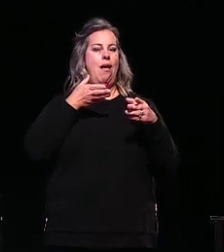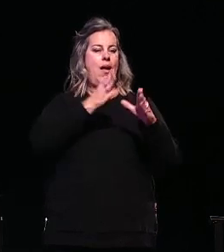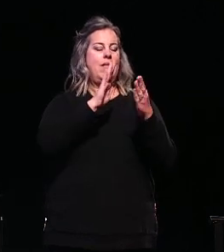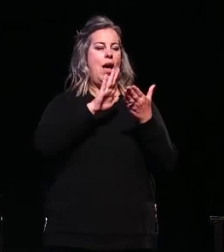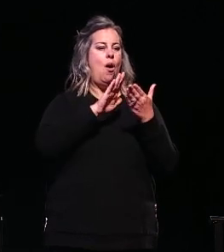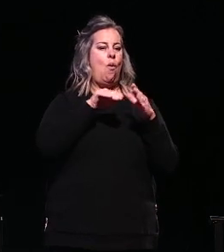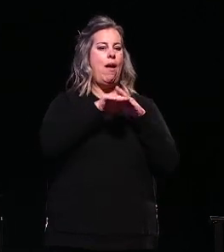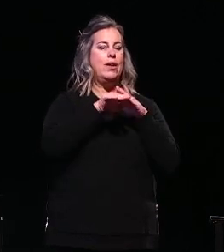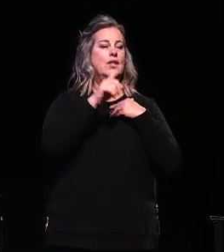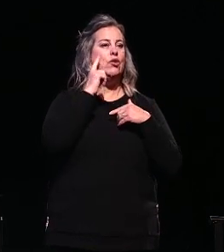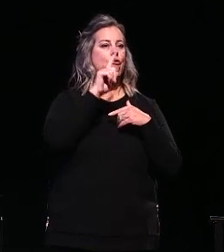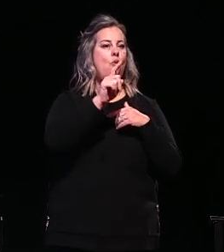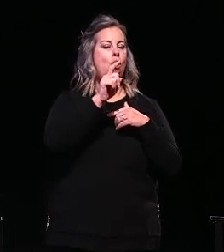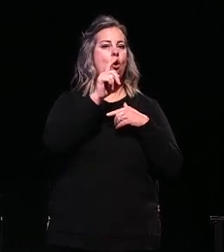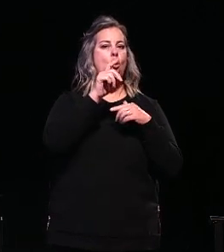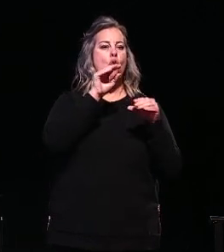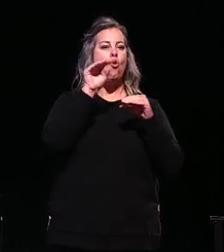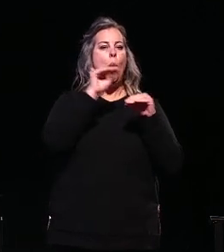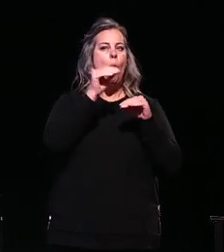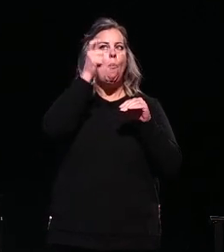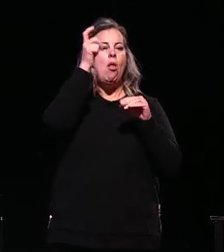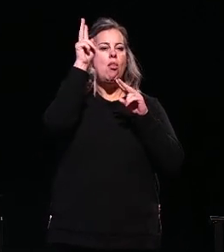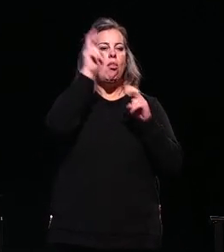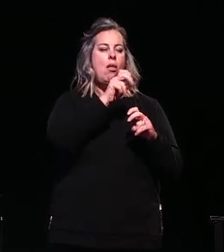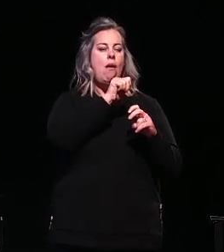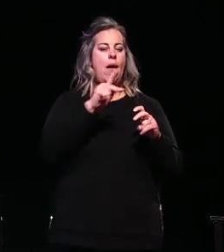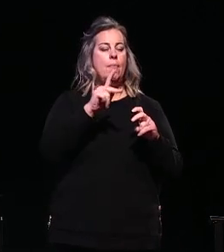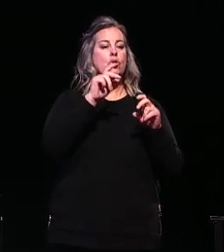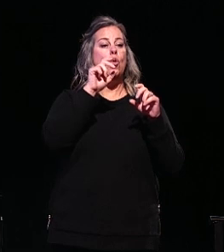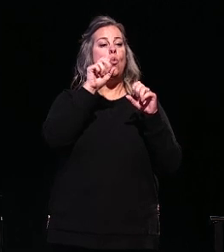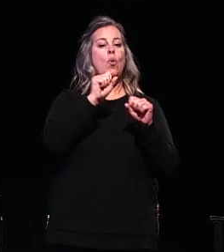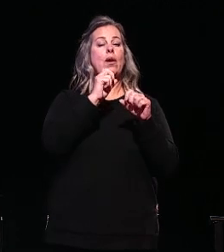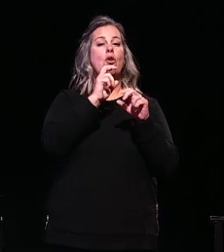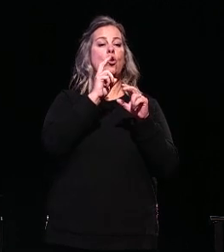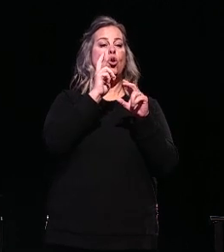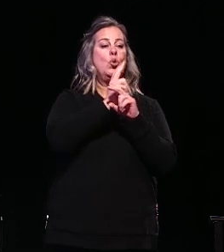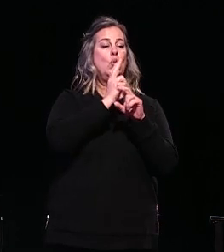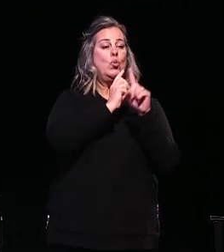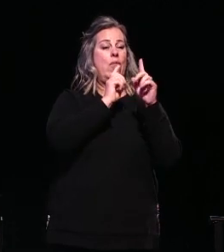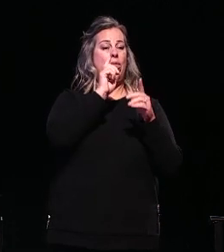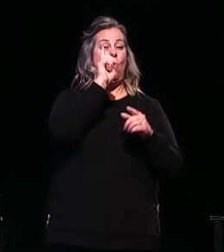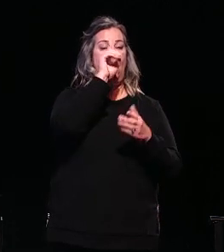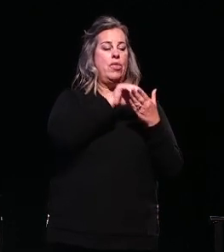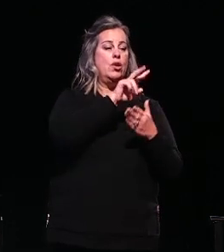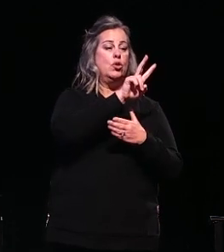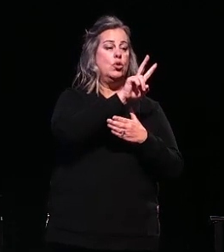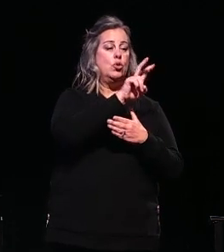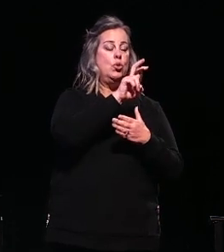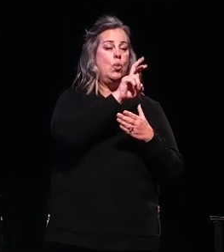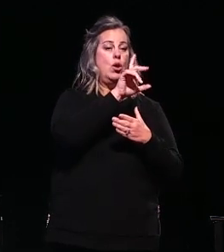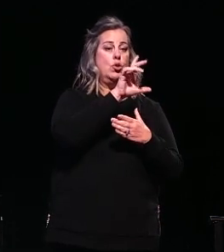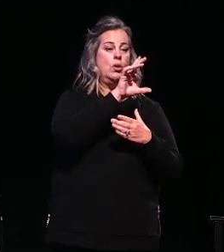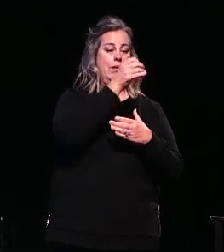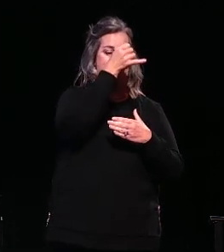logging, and remote troubleshooting. All of this allowed us to scale from 1,200 cows at the beginning of the year to now 12,000 cows using the